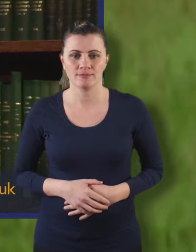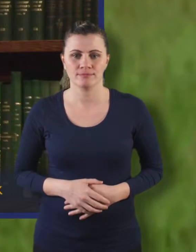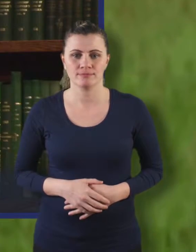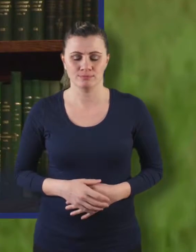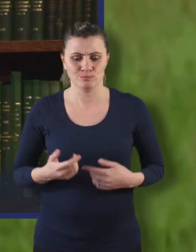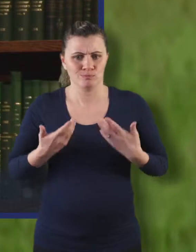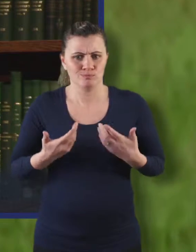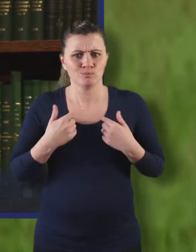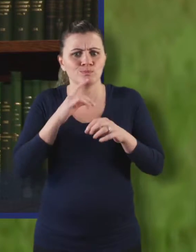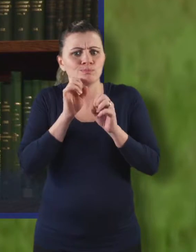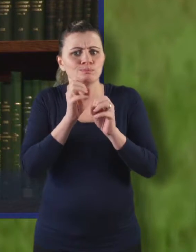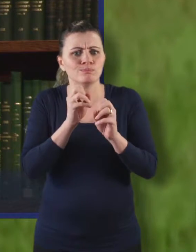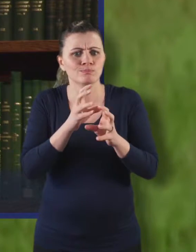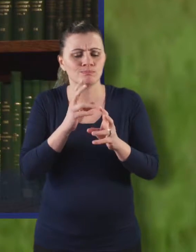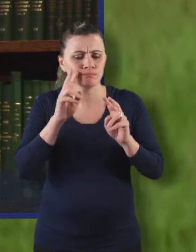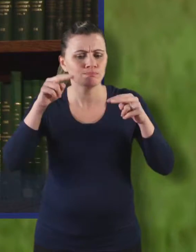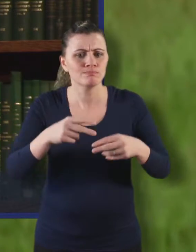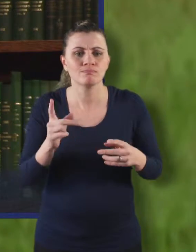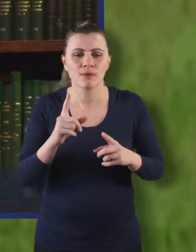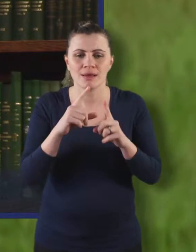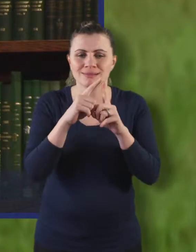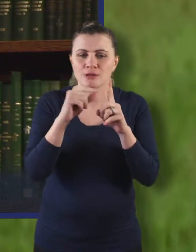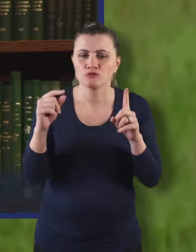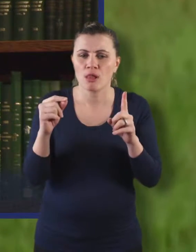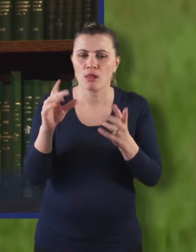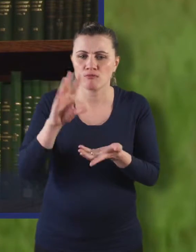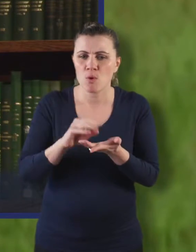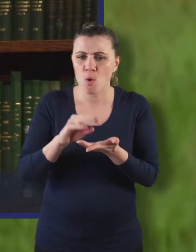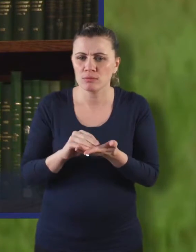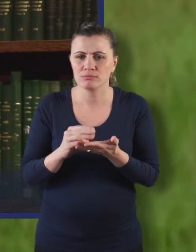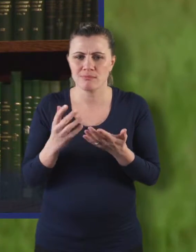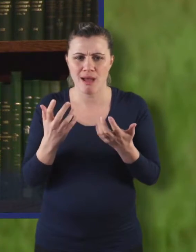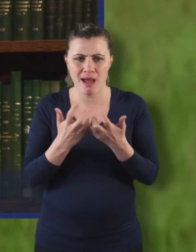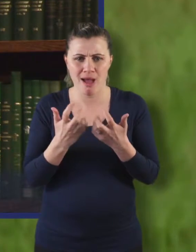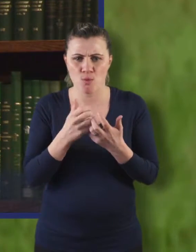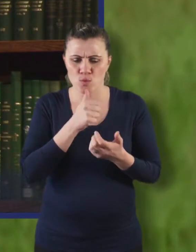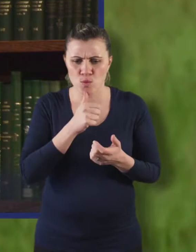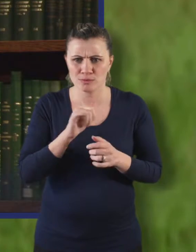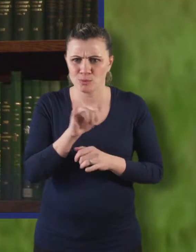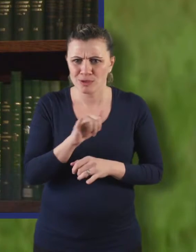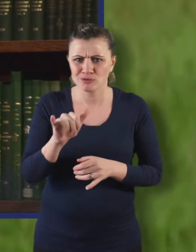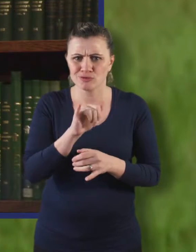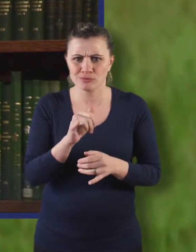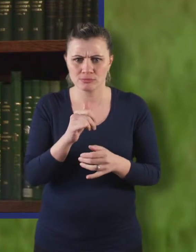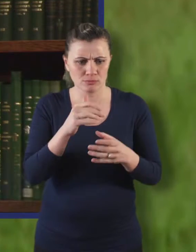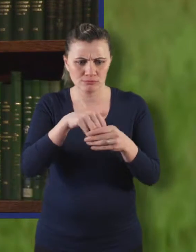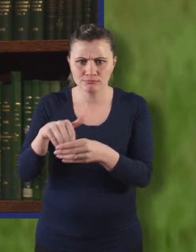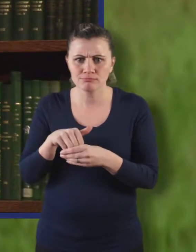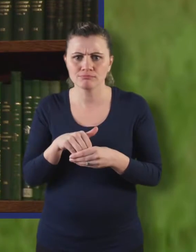community archive. In this video, we're going to look at what digital records are, the formats you can store your records in, how you name those